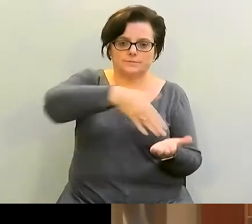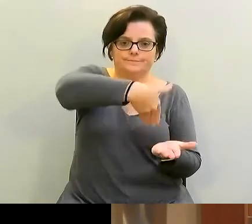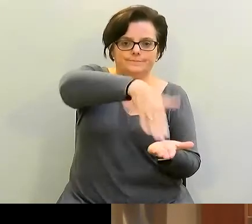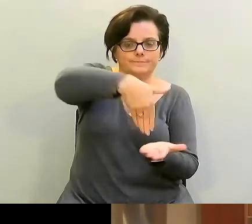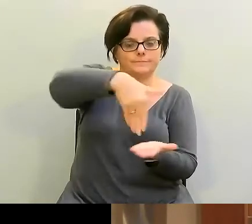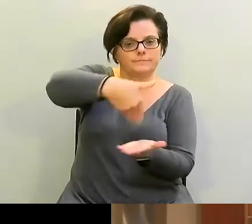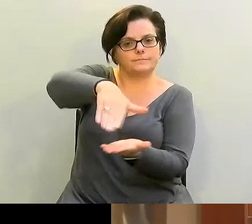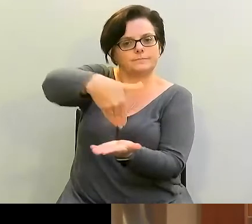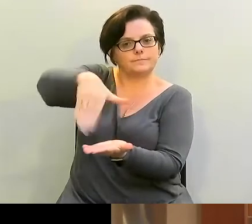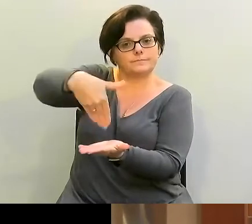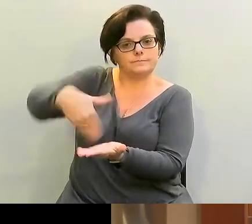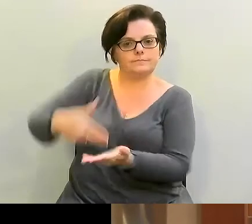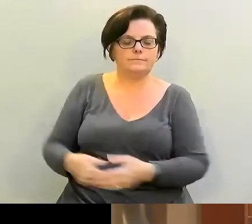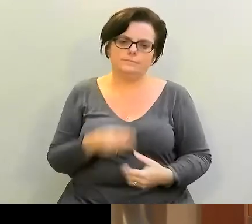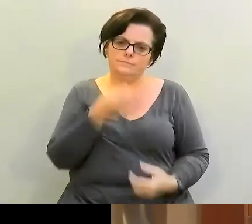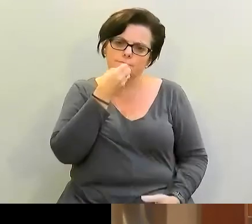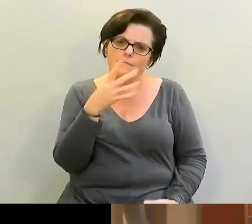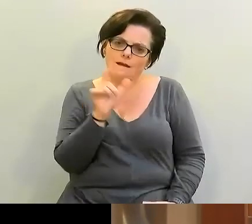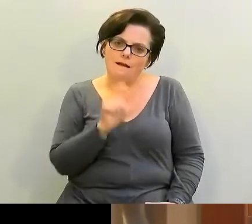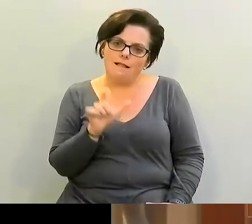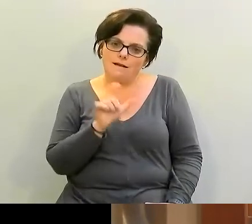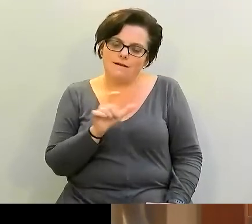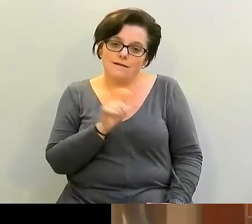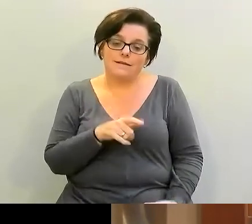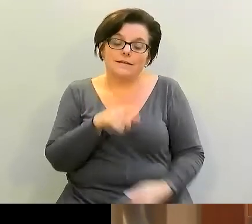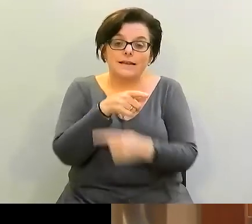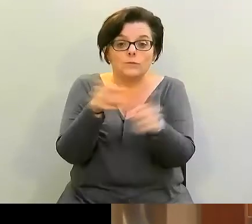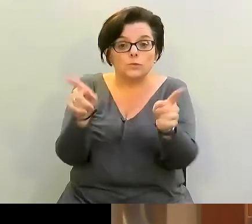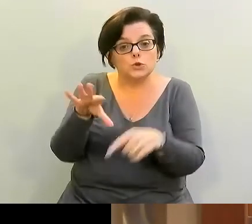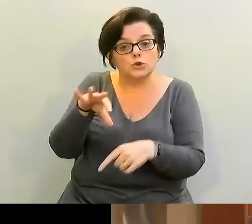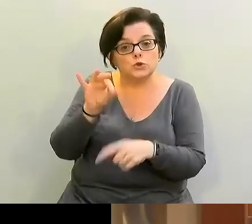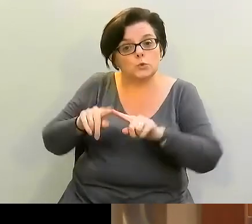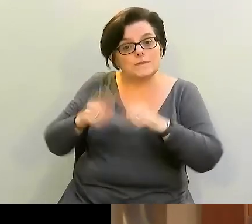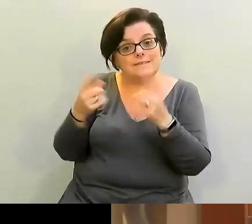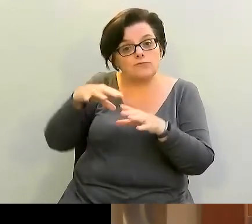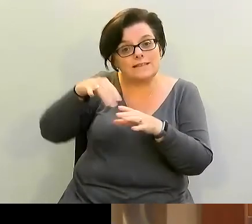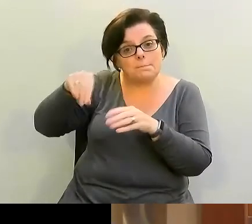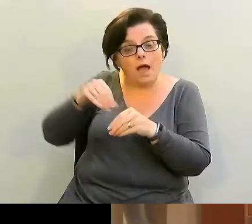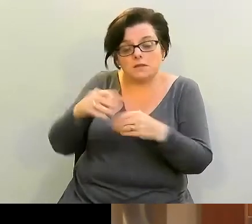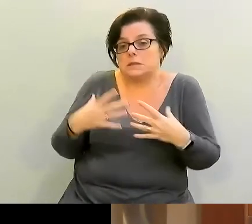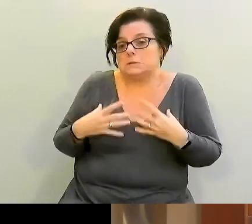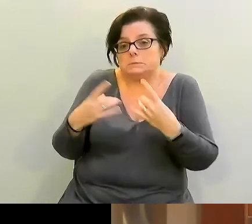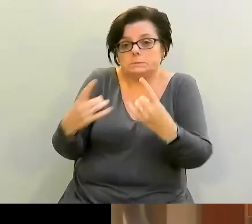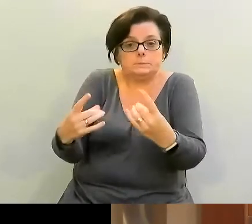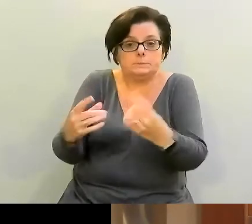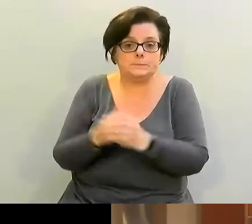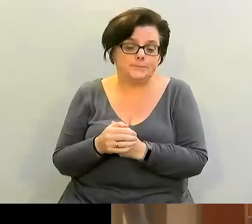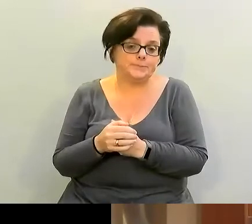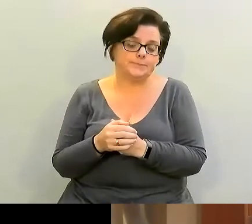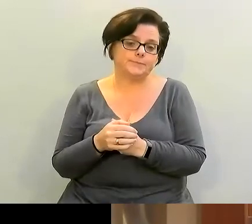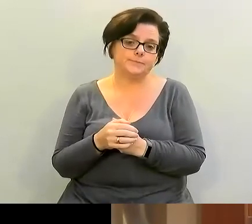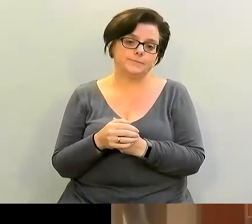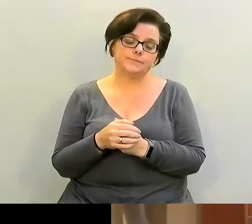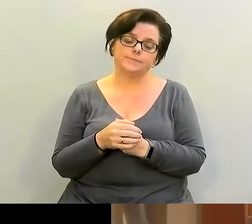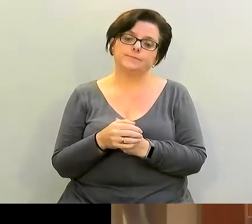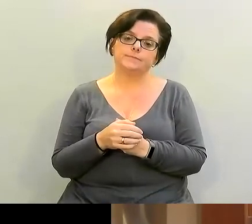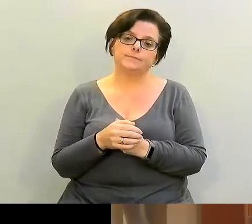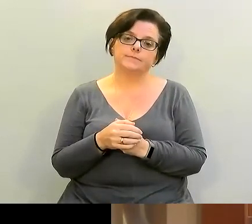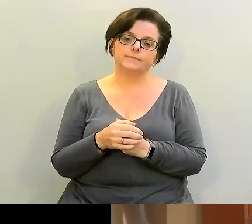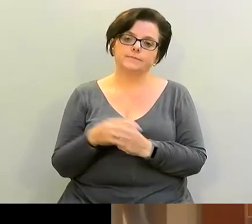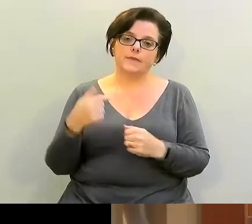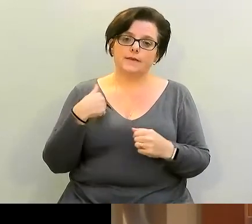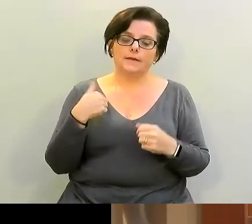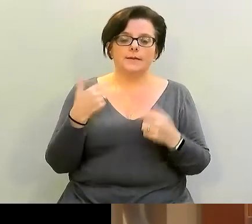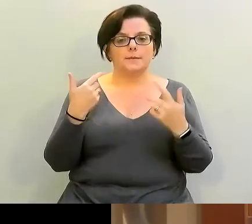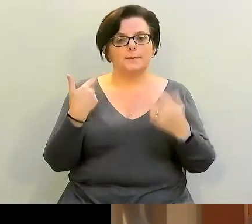this beautiful color and if you've chosen different spices that's completely fine it really I've done this steak